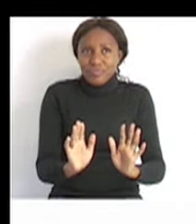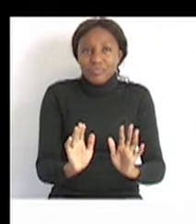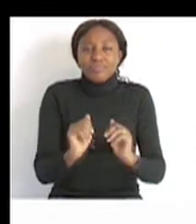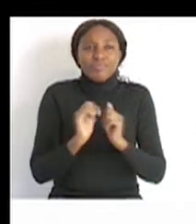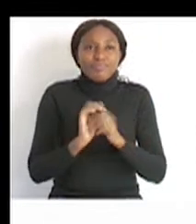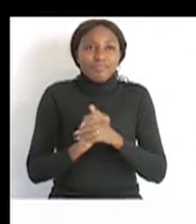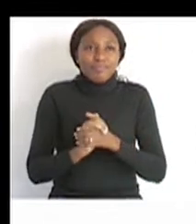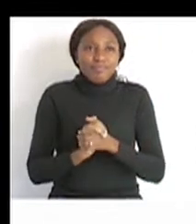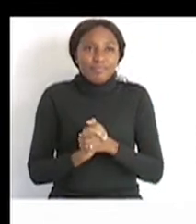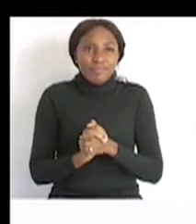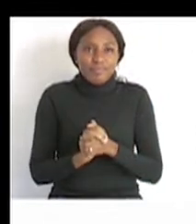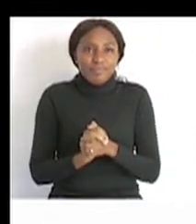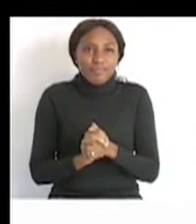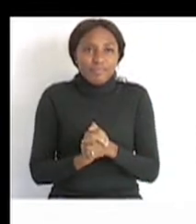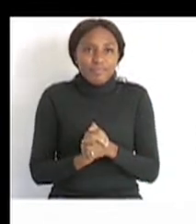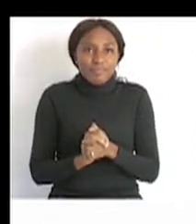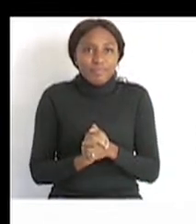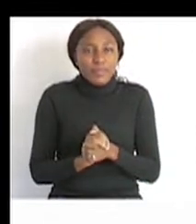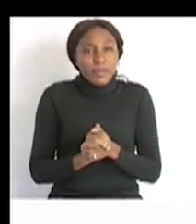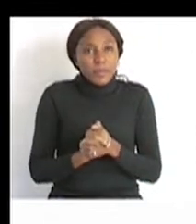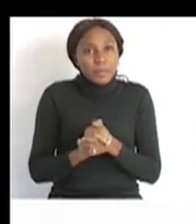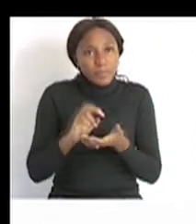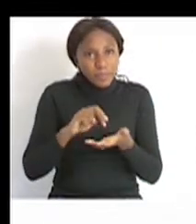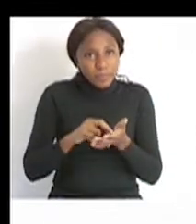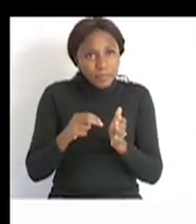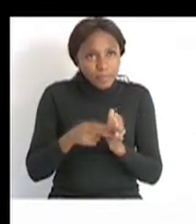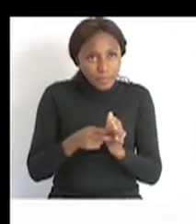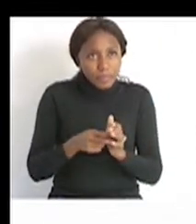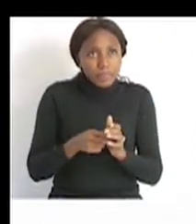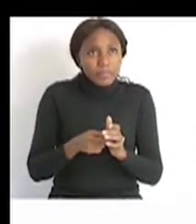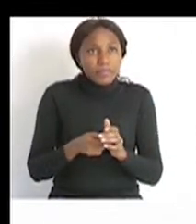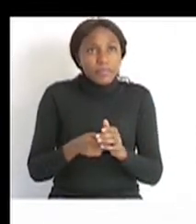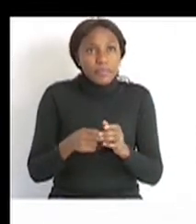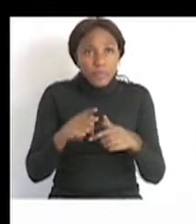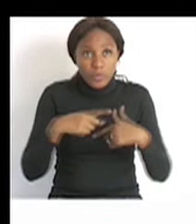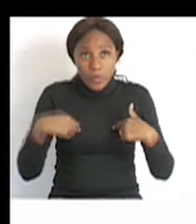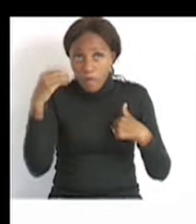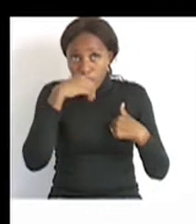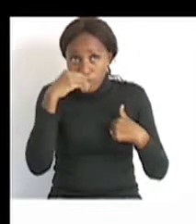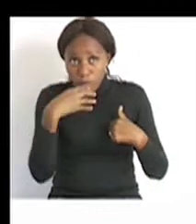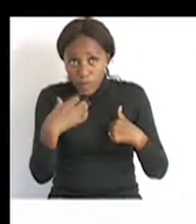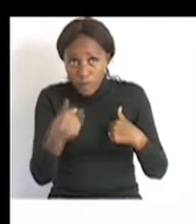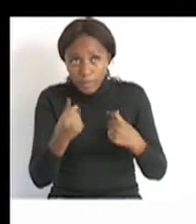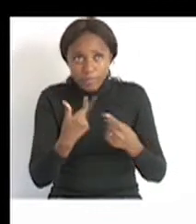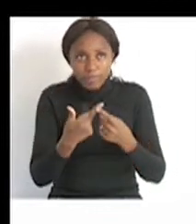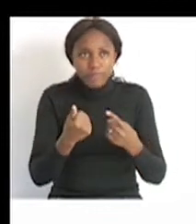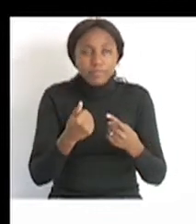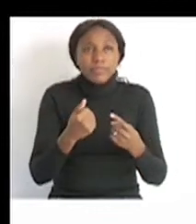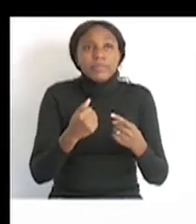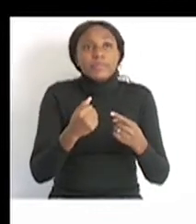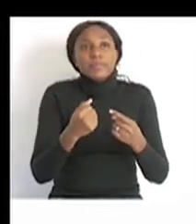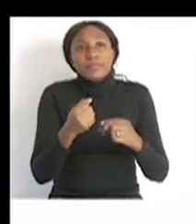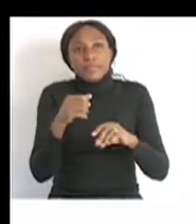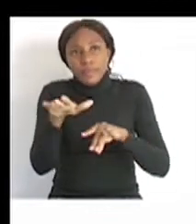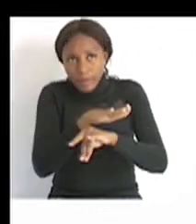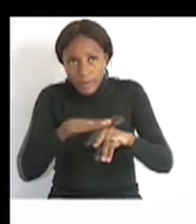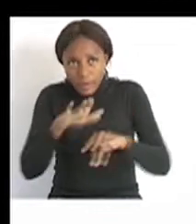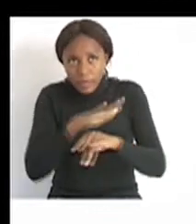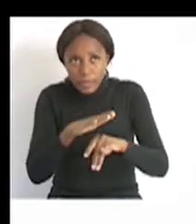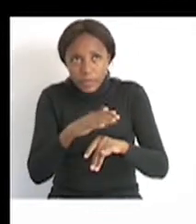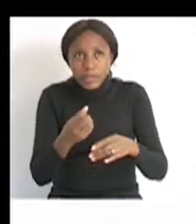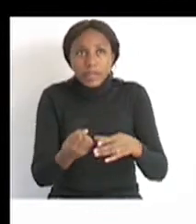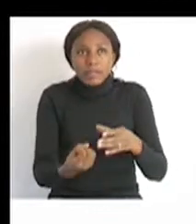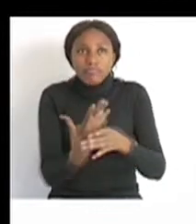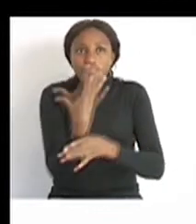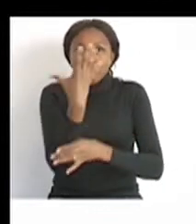humans are omnivores. So that means that we eat food from animals and from plants. Okay, so Chanel, I think you guessed it.